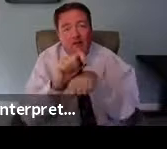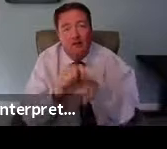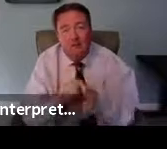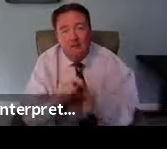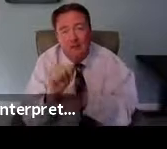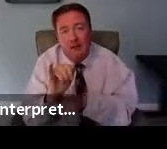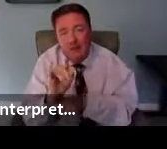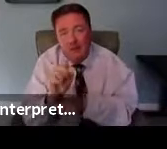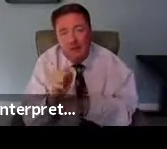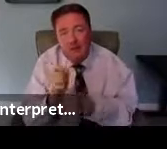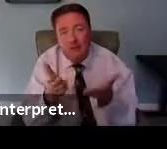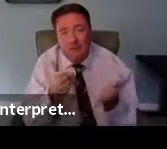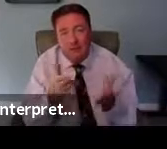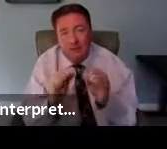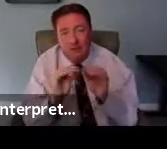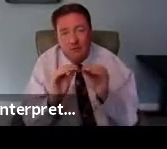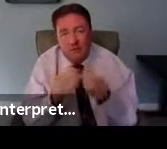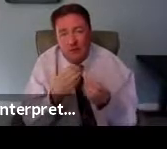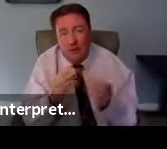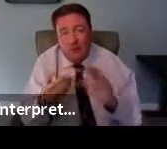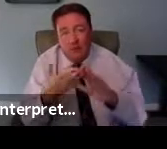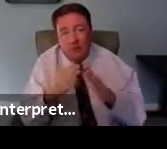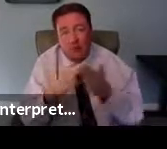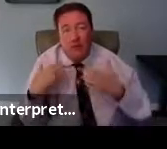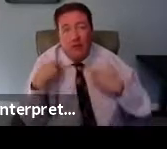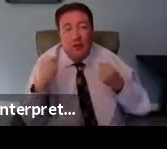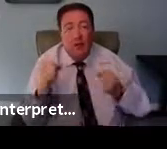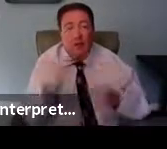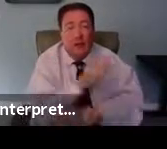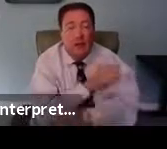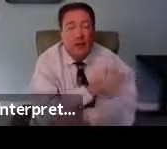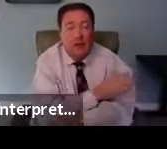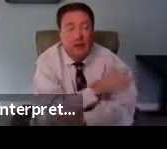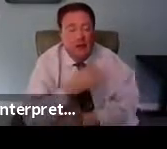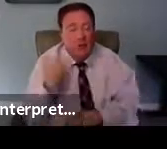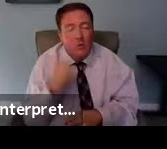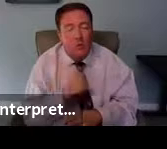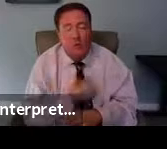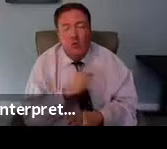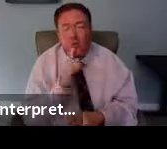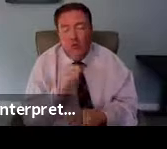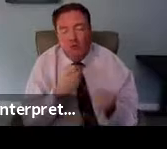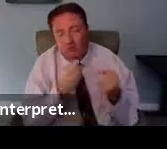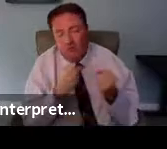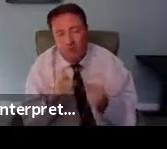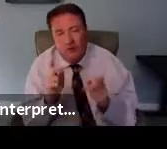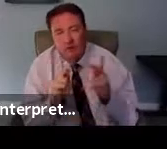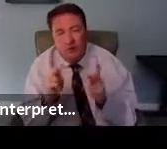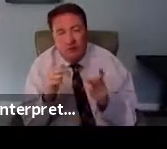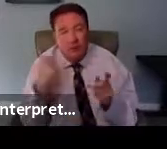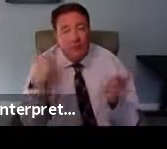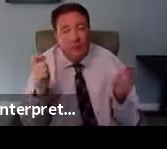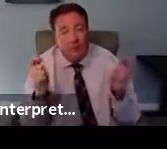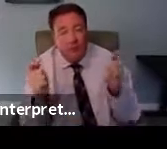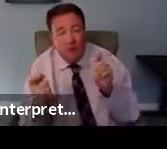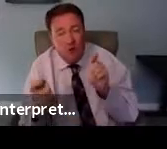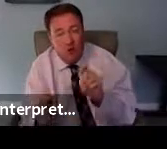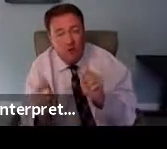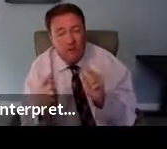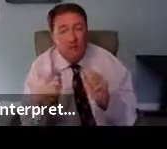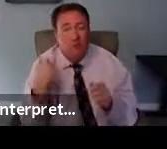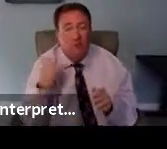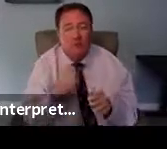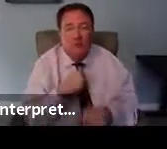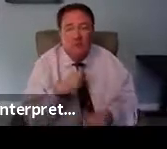community health clinics, we are a resilient people. We have evolved with our movement. We have been nimble and